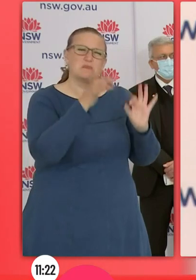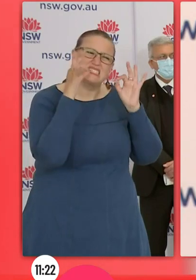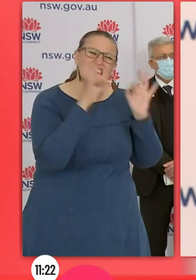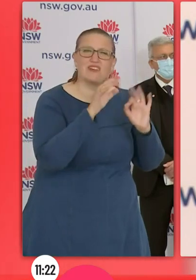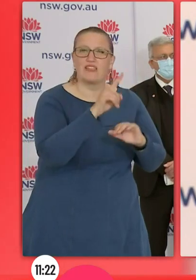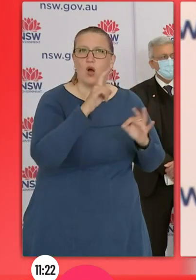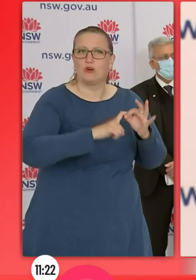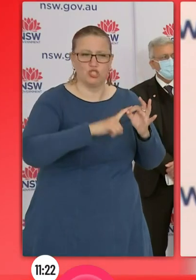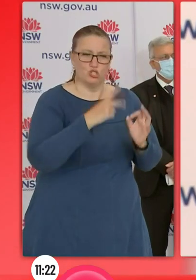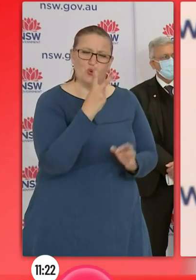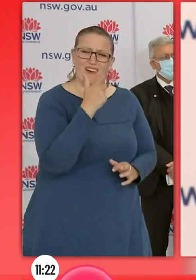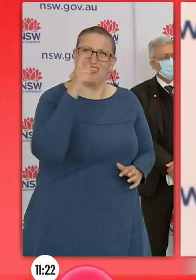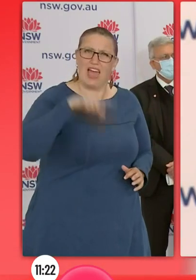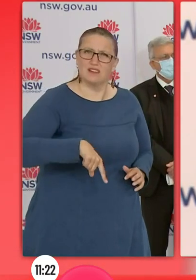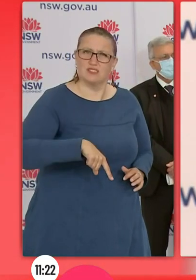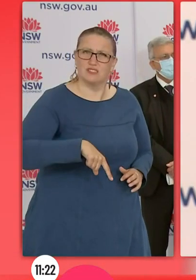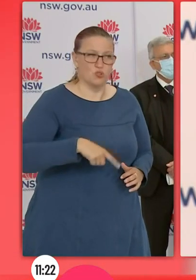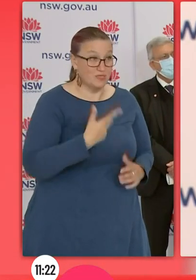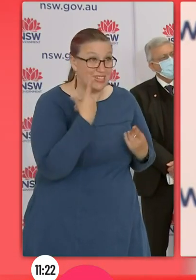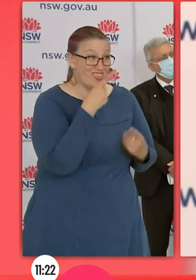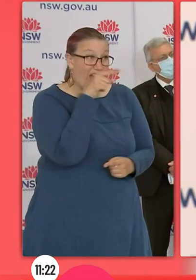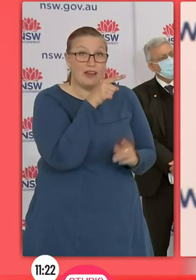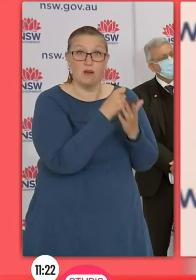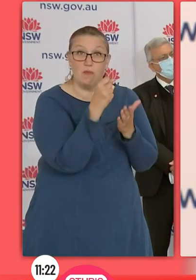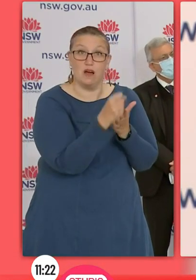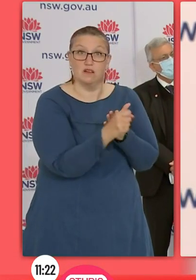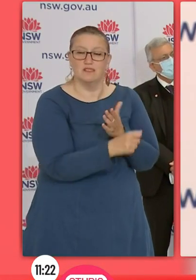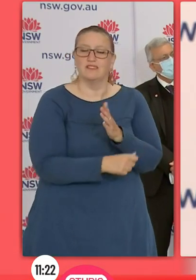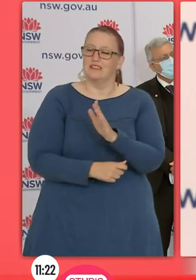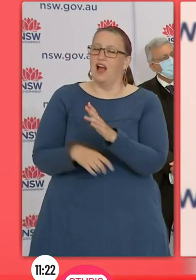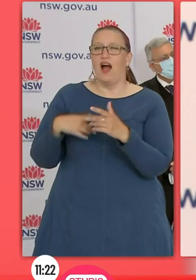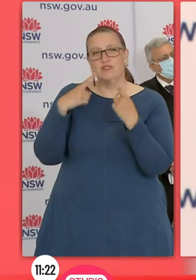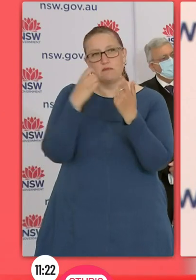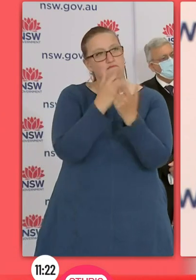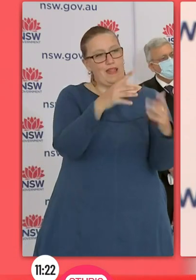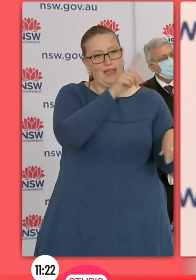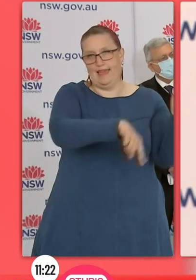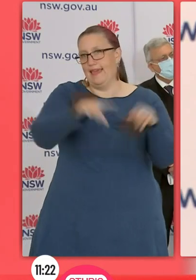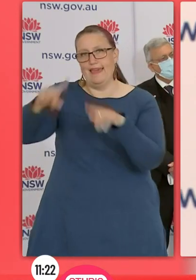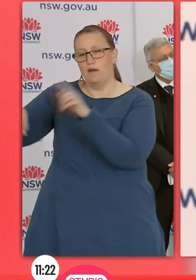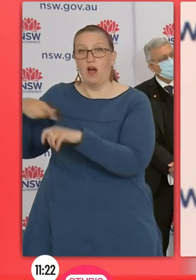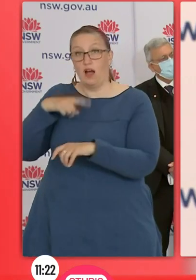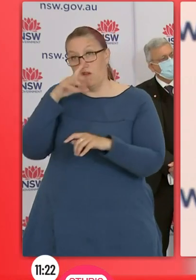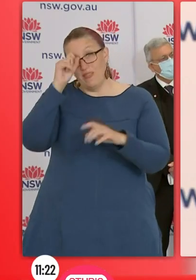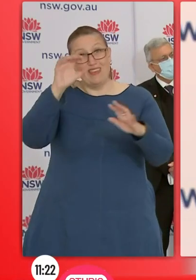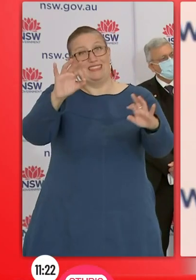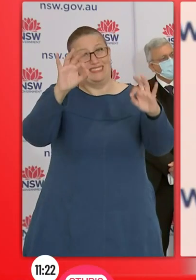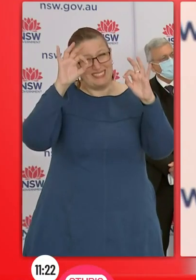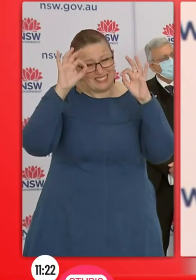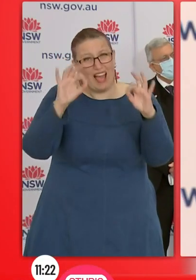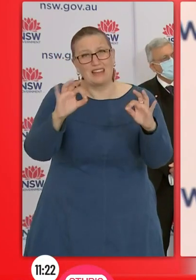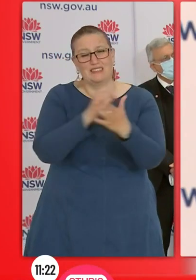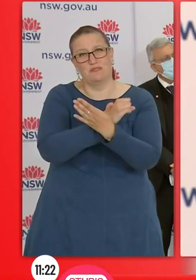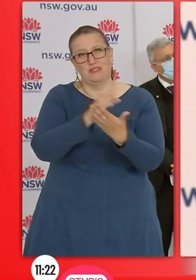versions of modelling, and I can't recall what all the numbers are, but I can tell you this much, that we know that the rate of hospitalisation is